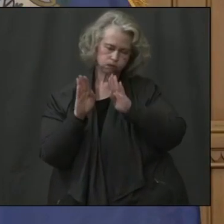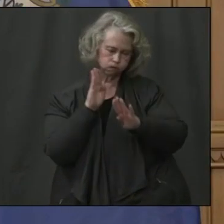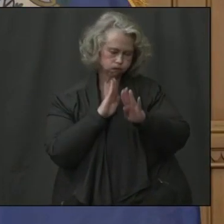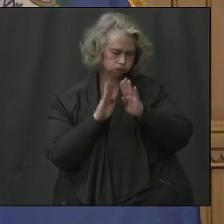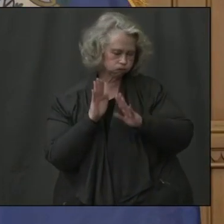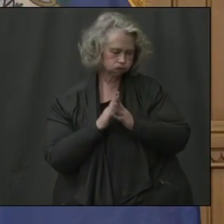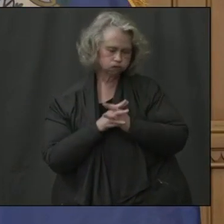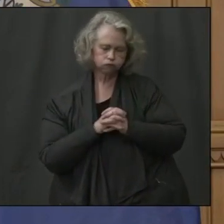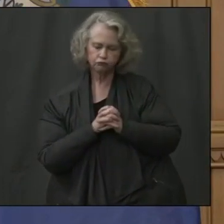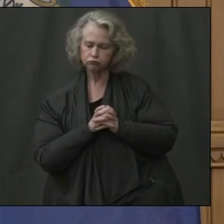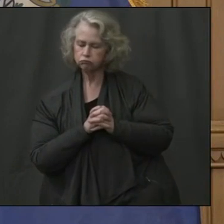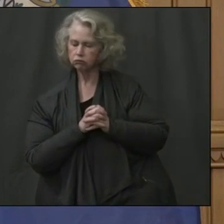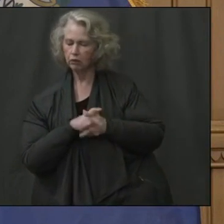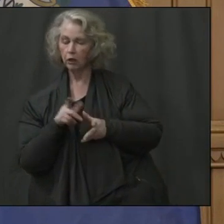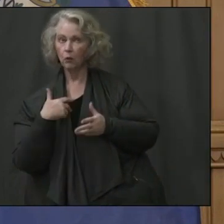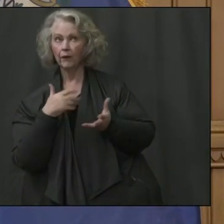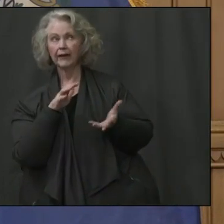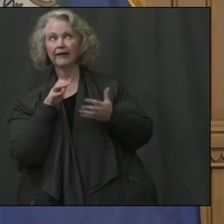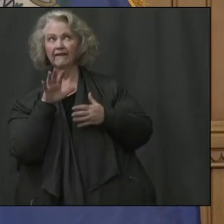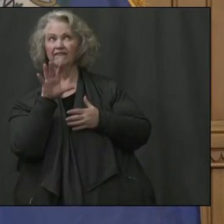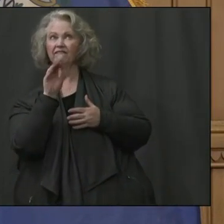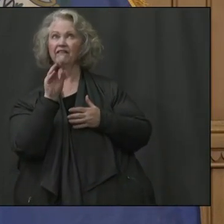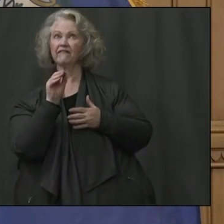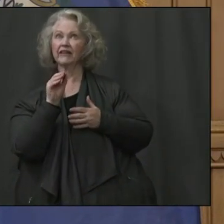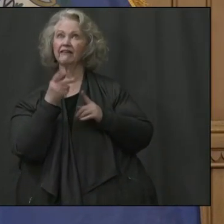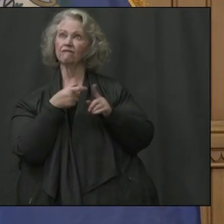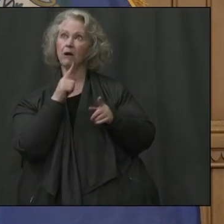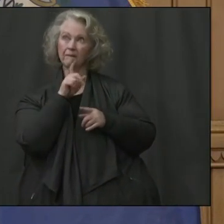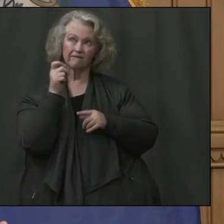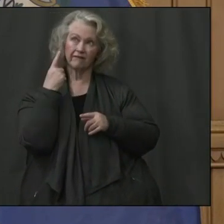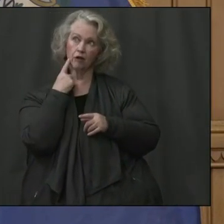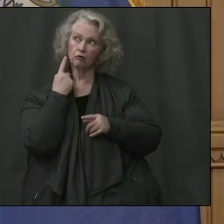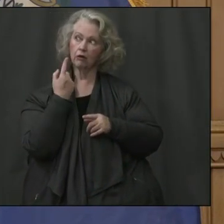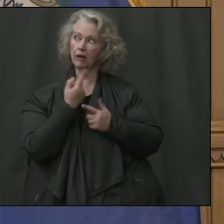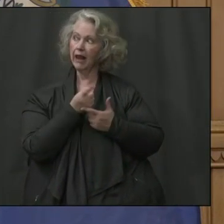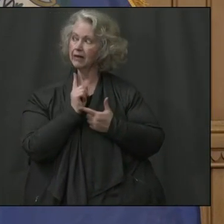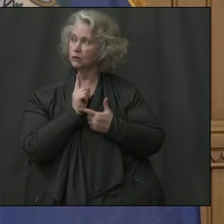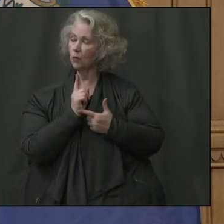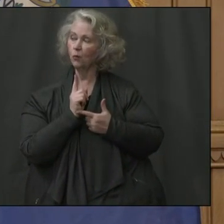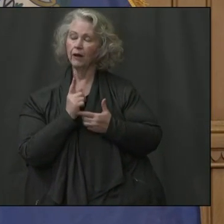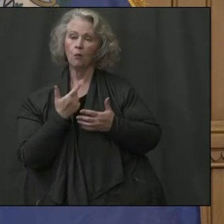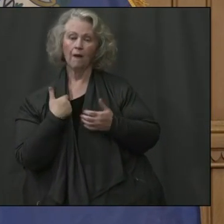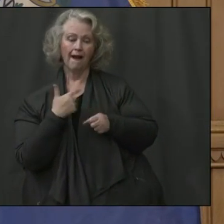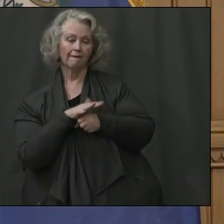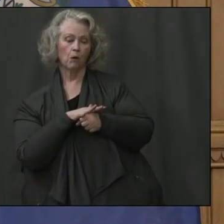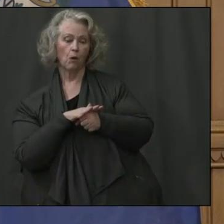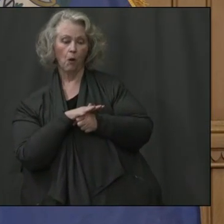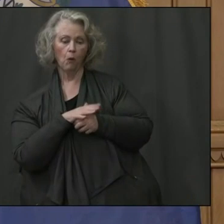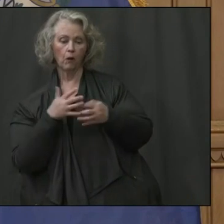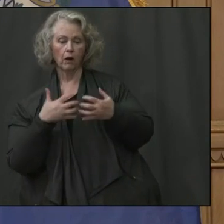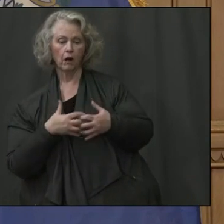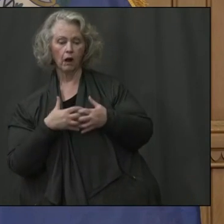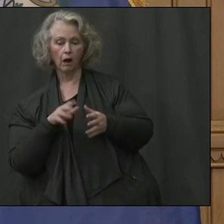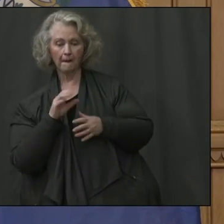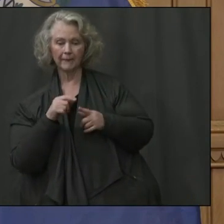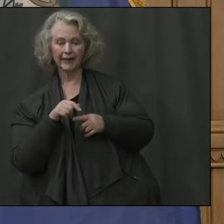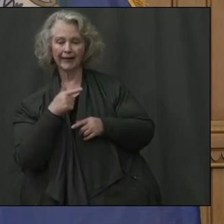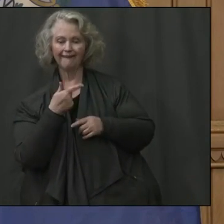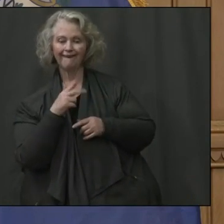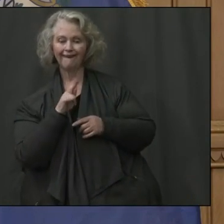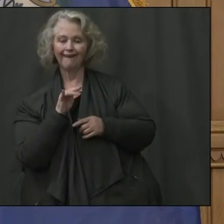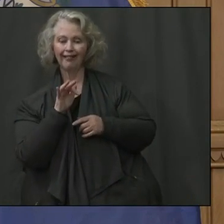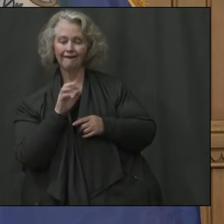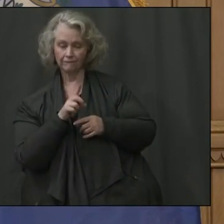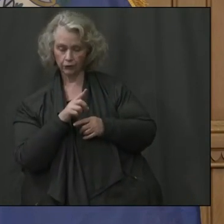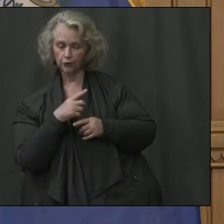We got 50 from the feds probably a week ago. We've got the local manufacturer in Guilford who's promised us 100 over